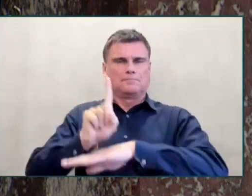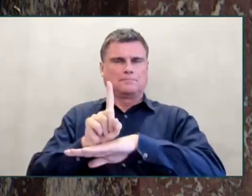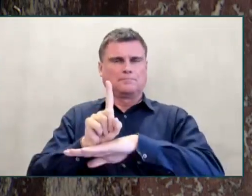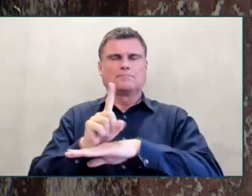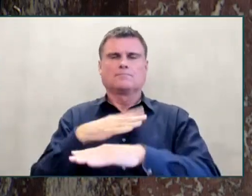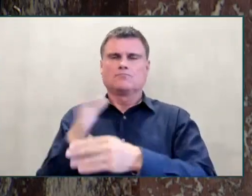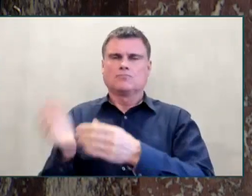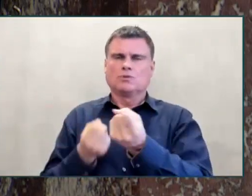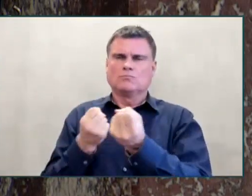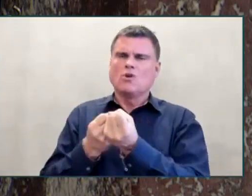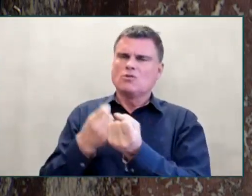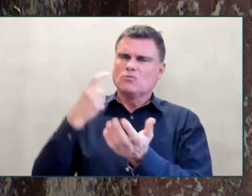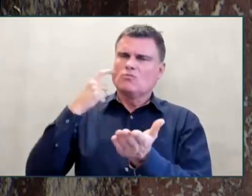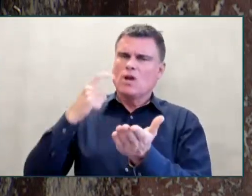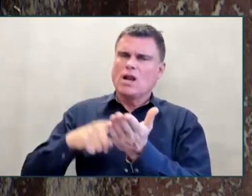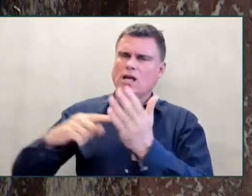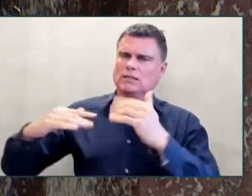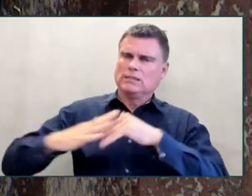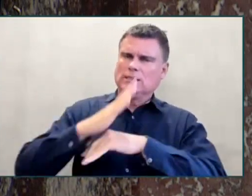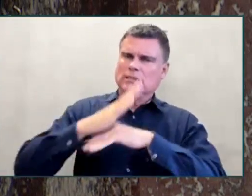tribulations that are being